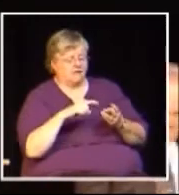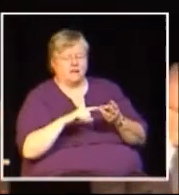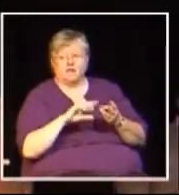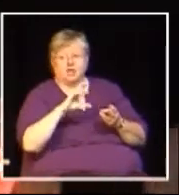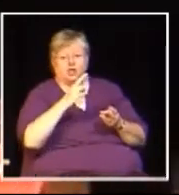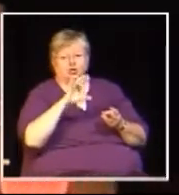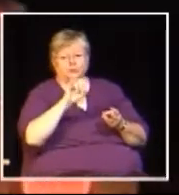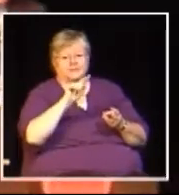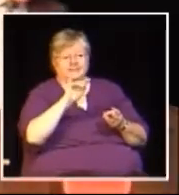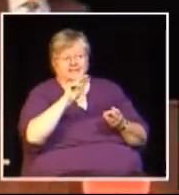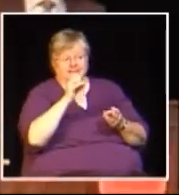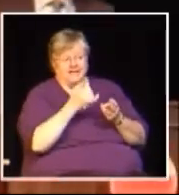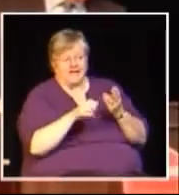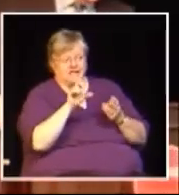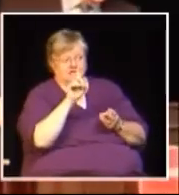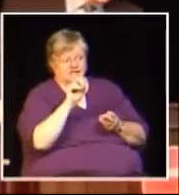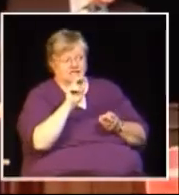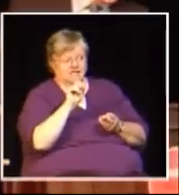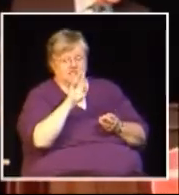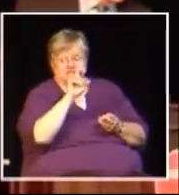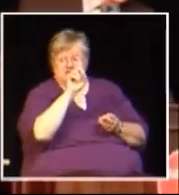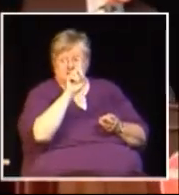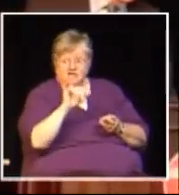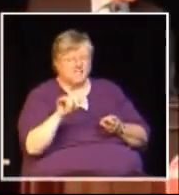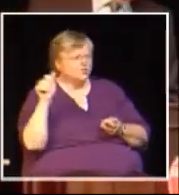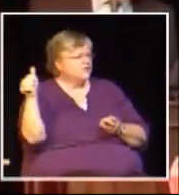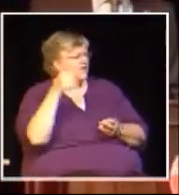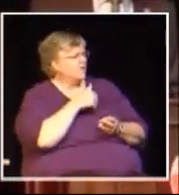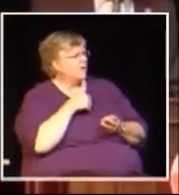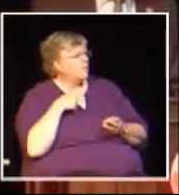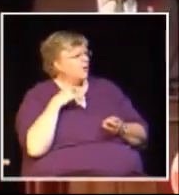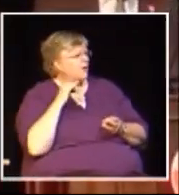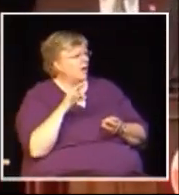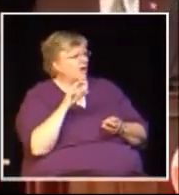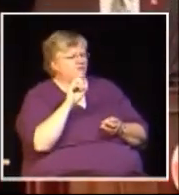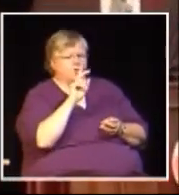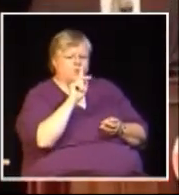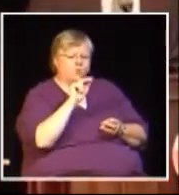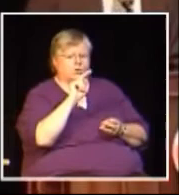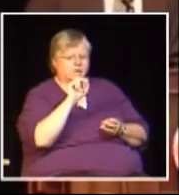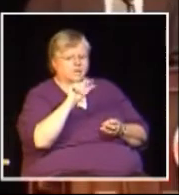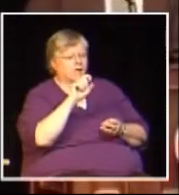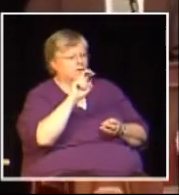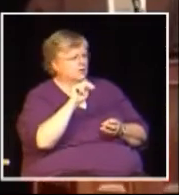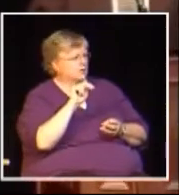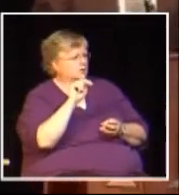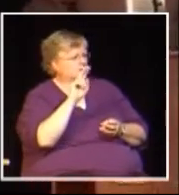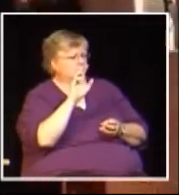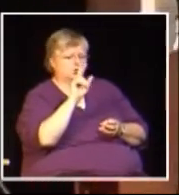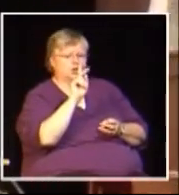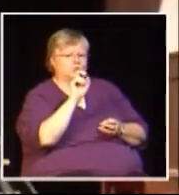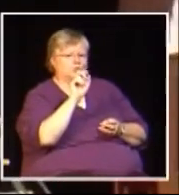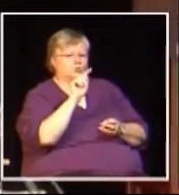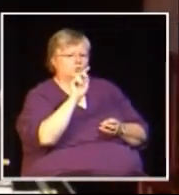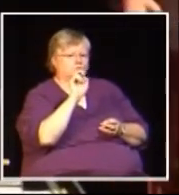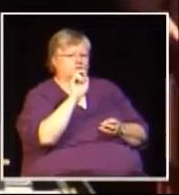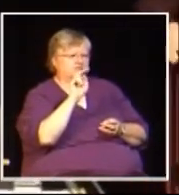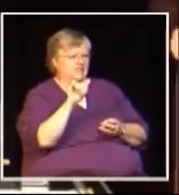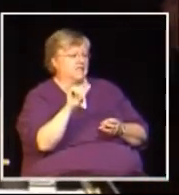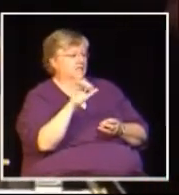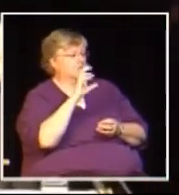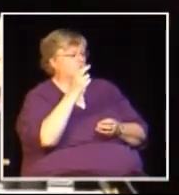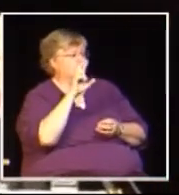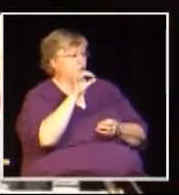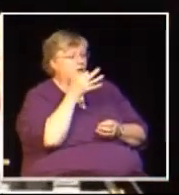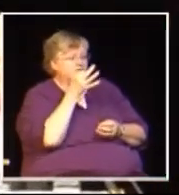have Peter Leach. Peter is the chair of the Motion Picture Industry Association. We have Heather Weber, at far